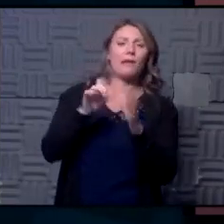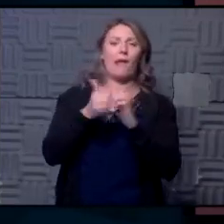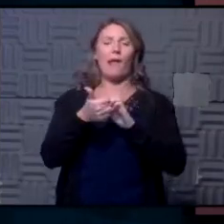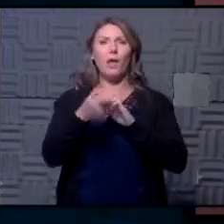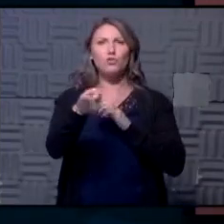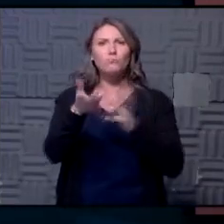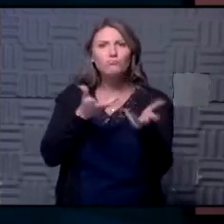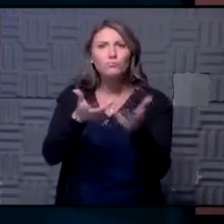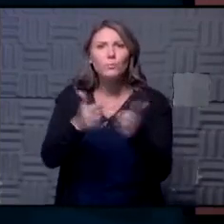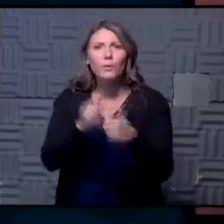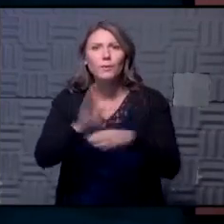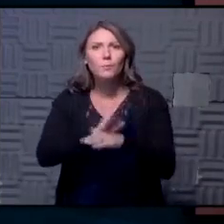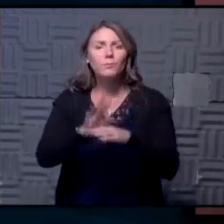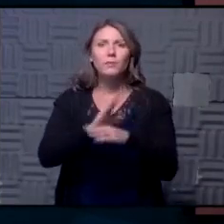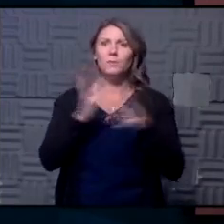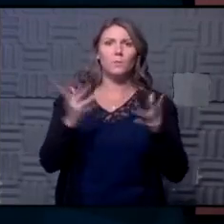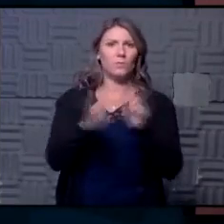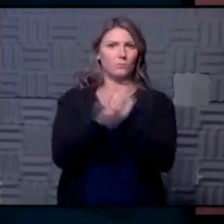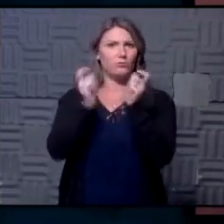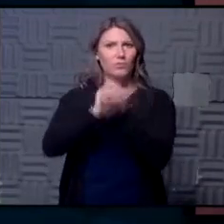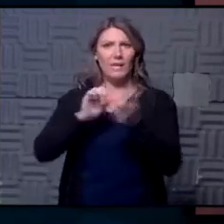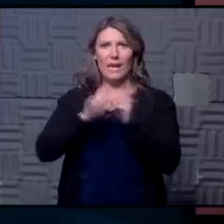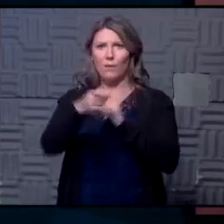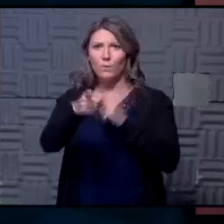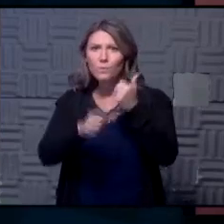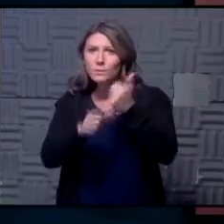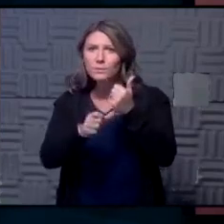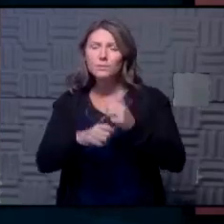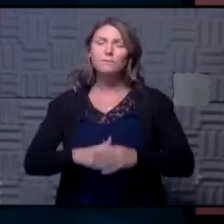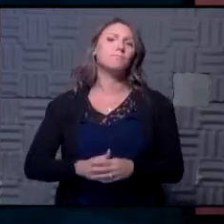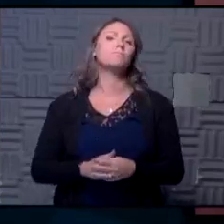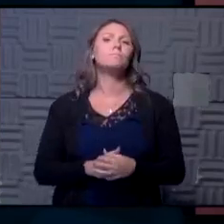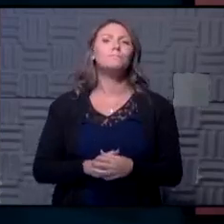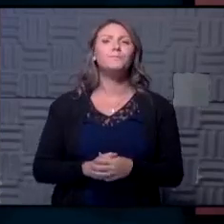you are working with those businesses what's been changing how are you assisting them